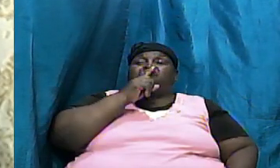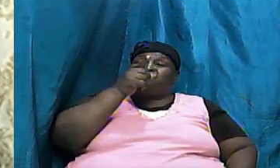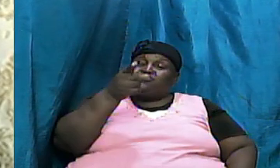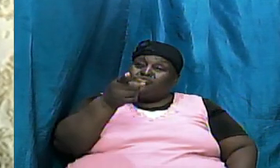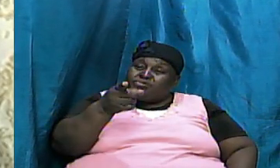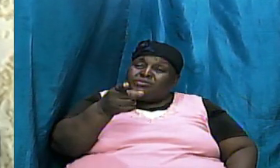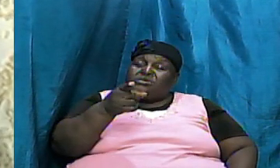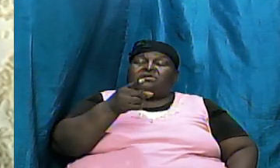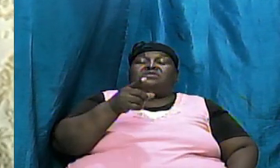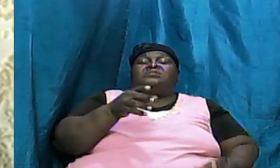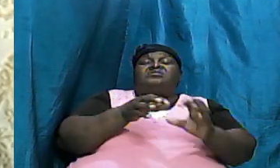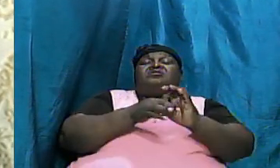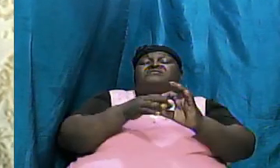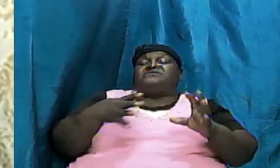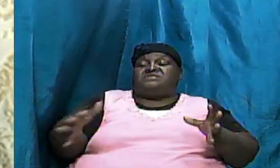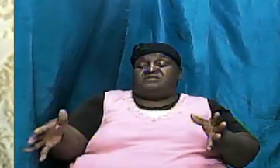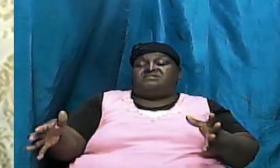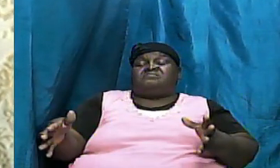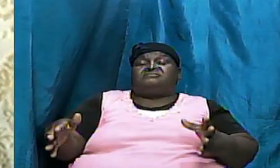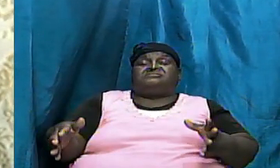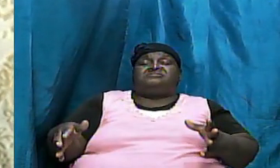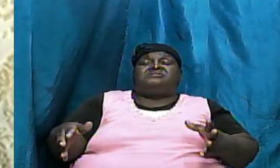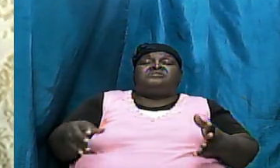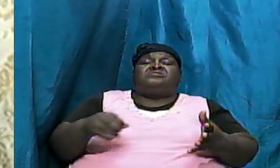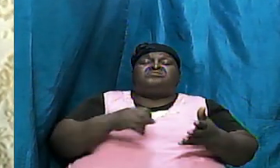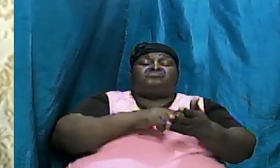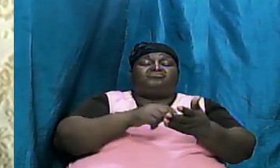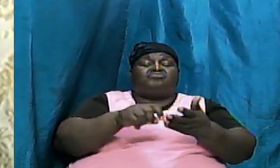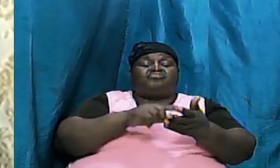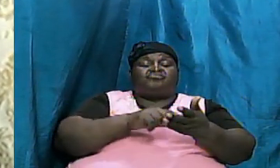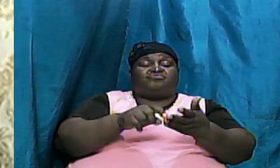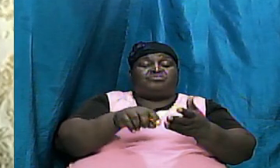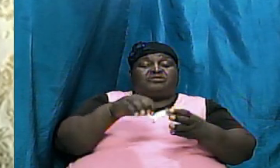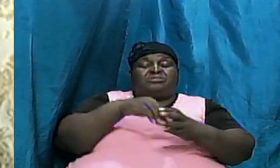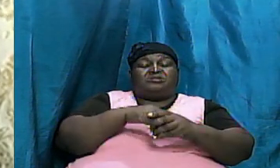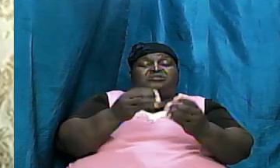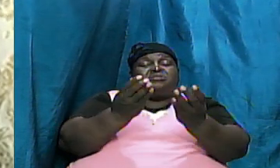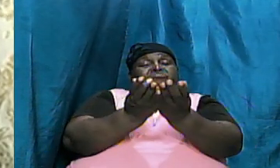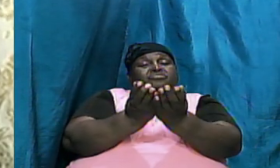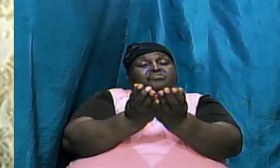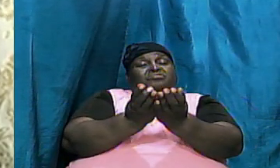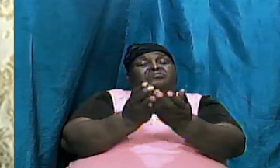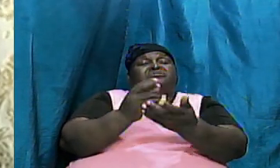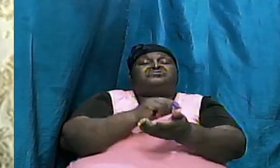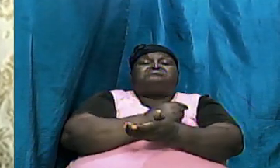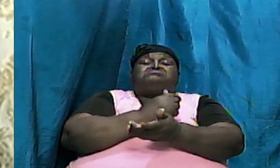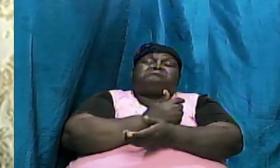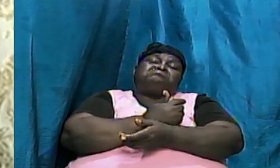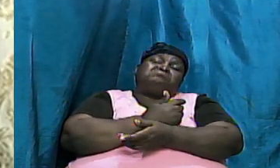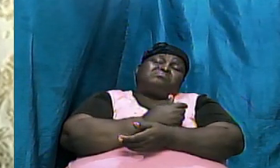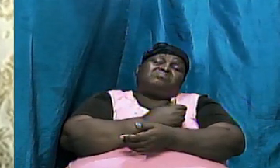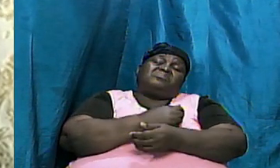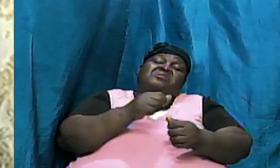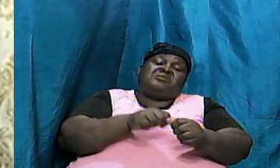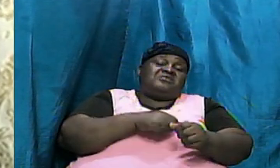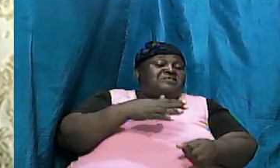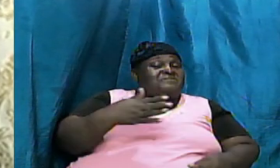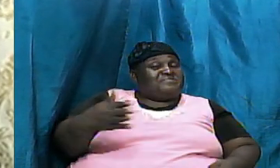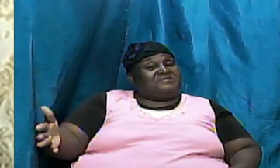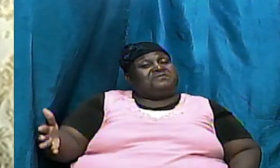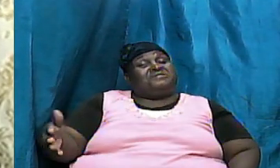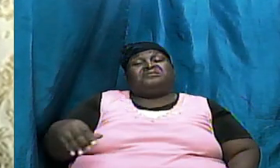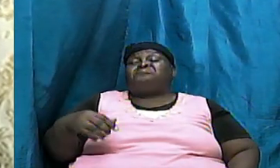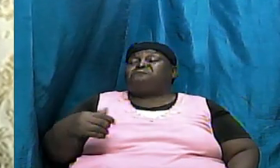of the things of are contained in the book of Genesis then everything else